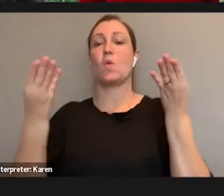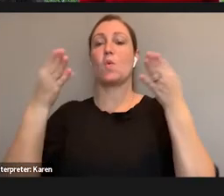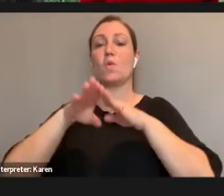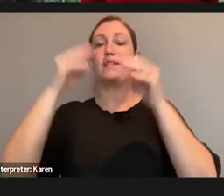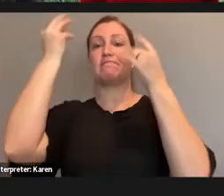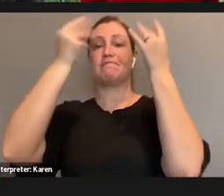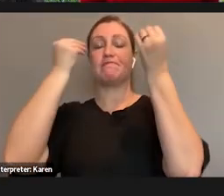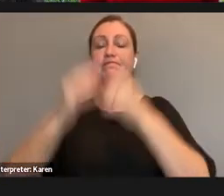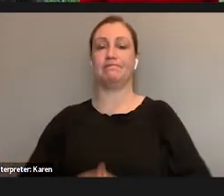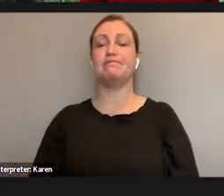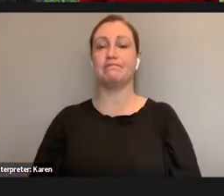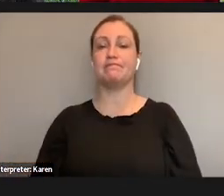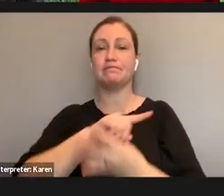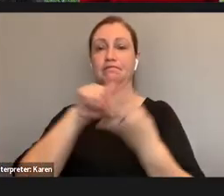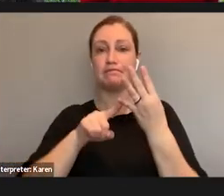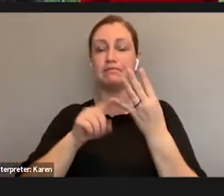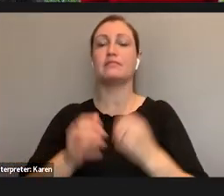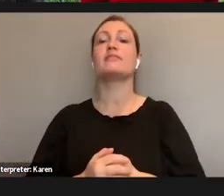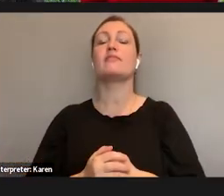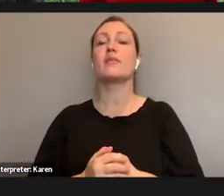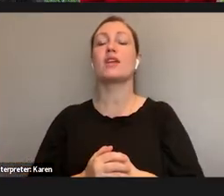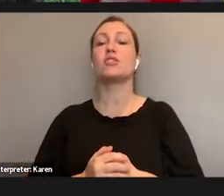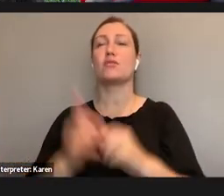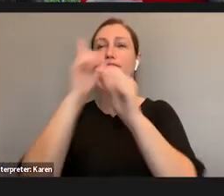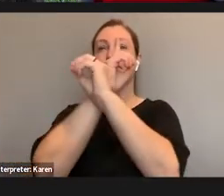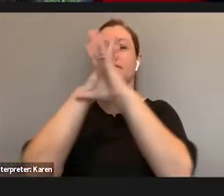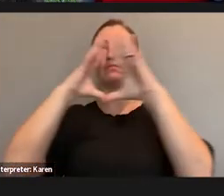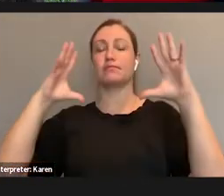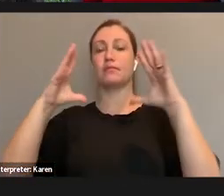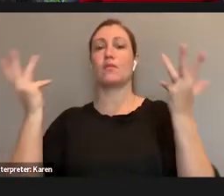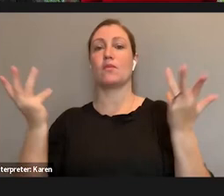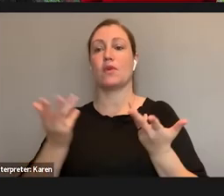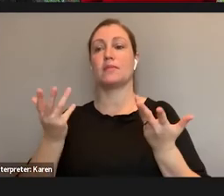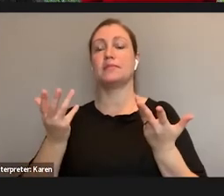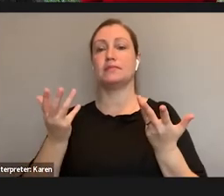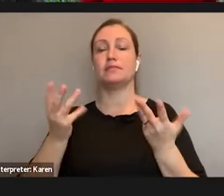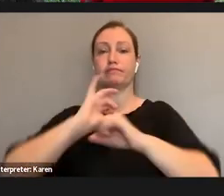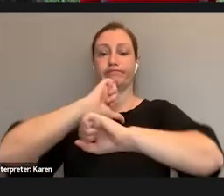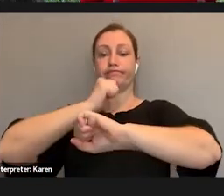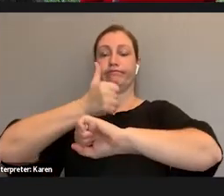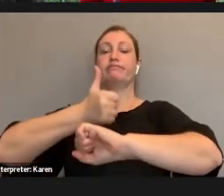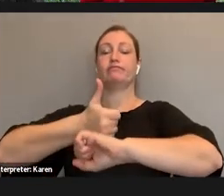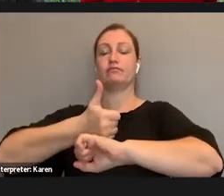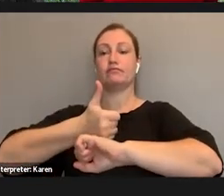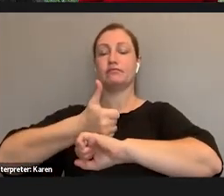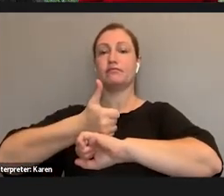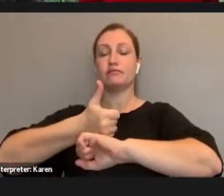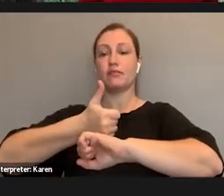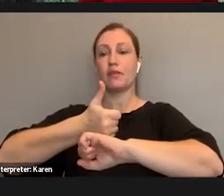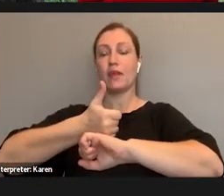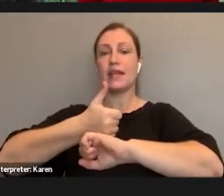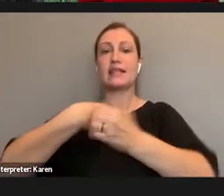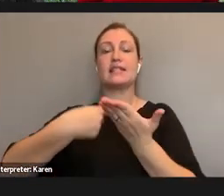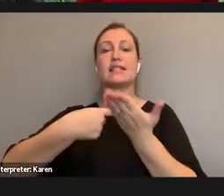So, in terms of the big picture, I thought I'd start by setting the stage by talking a little bit about